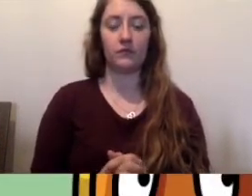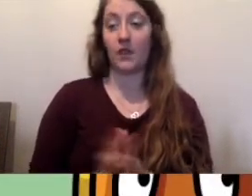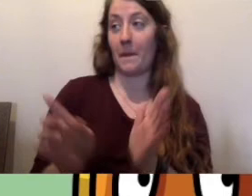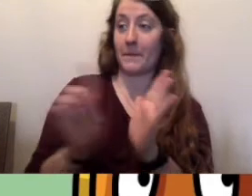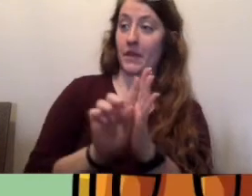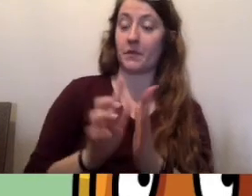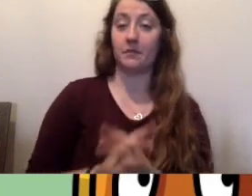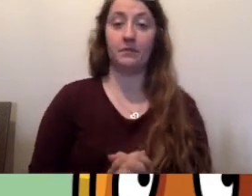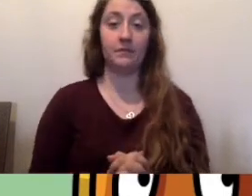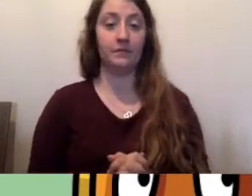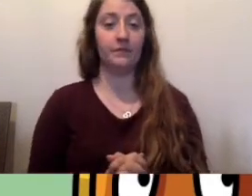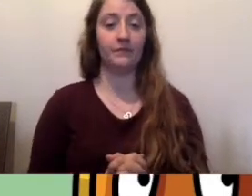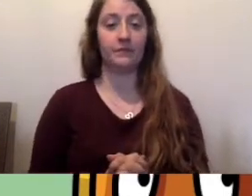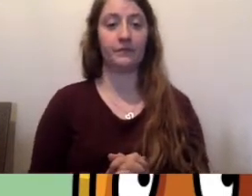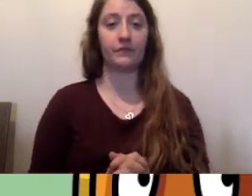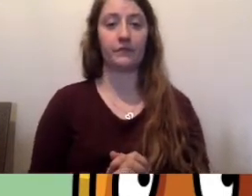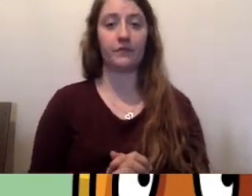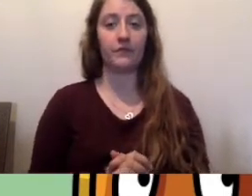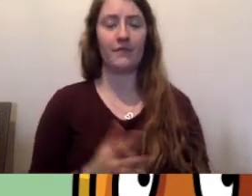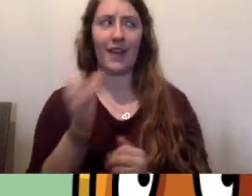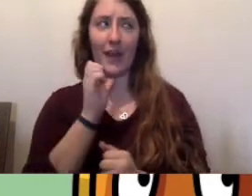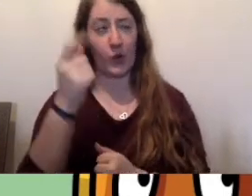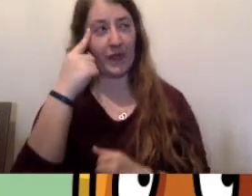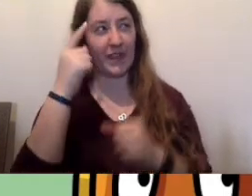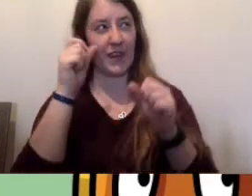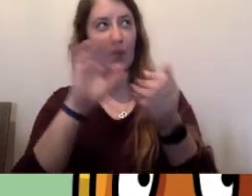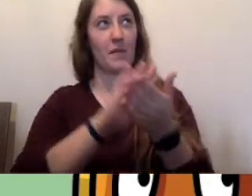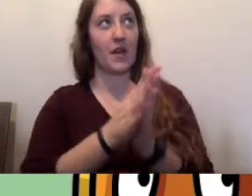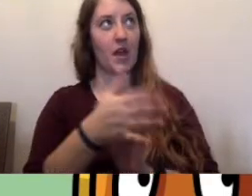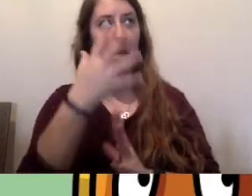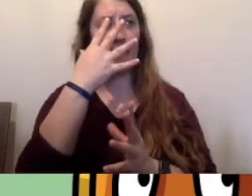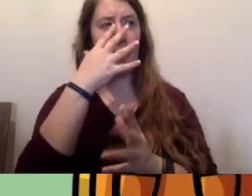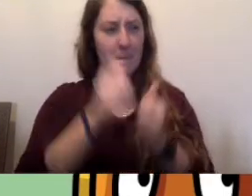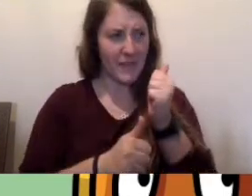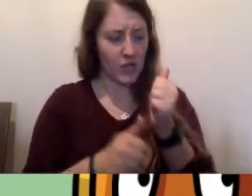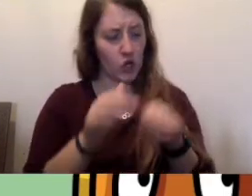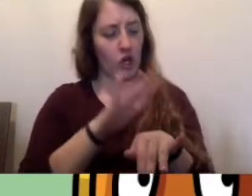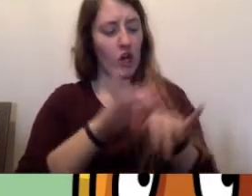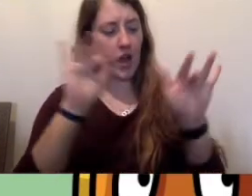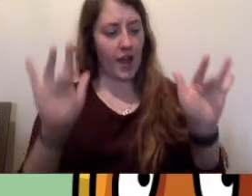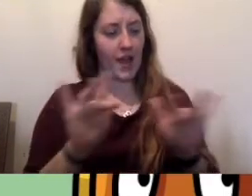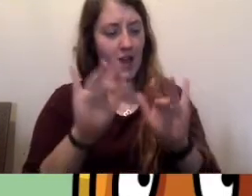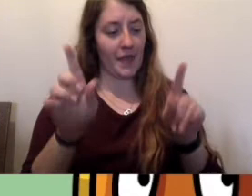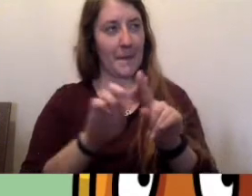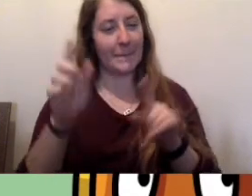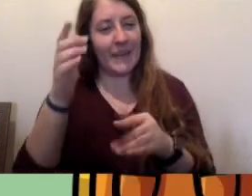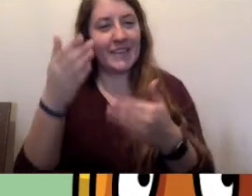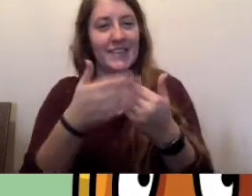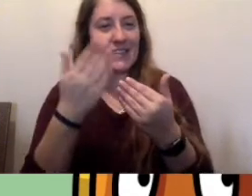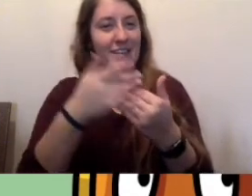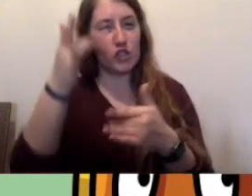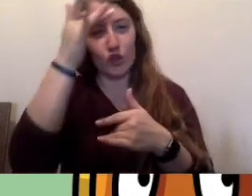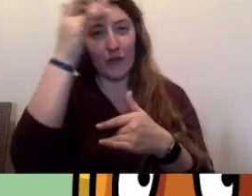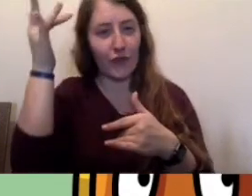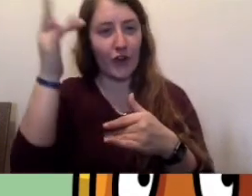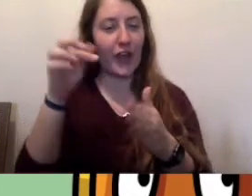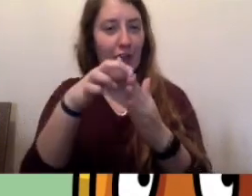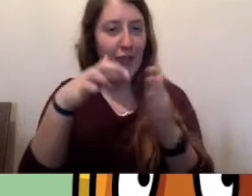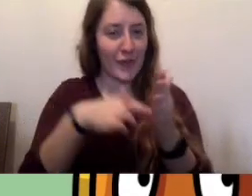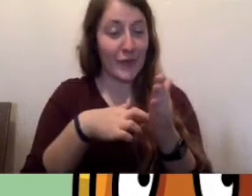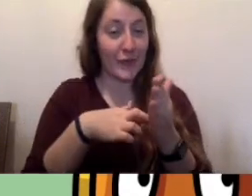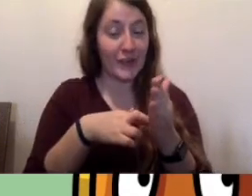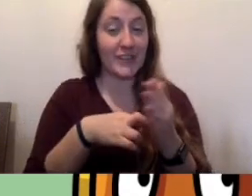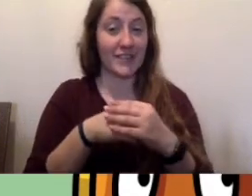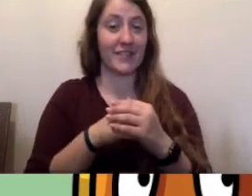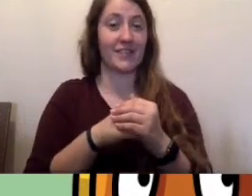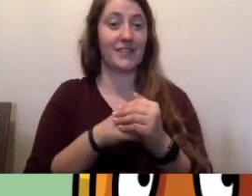Well, I don't think we've become meaner online. It's just that it's easier to forget the rules, especially in cases